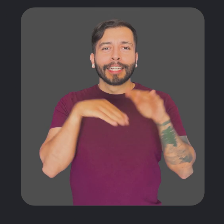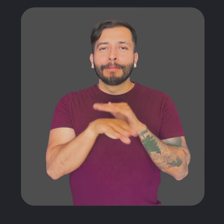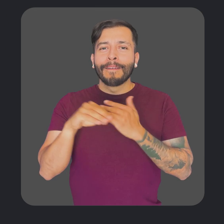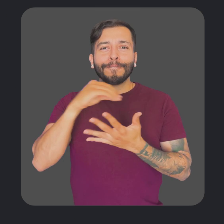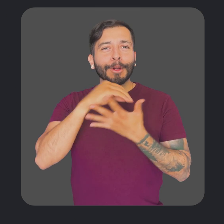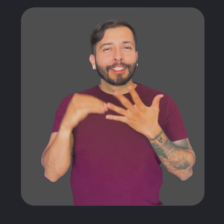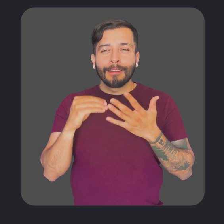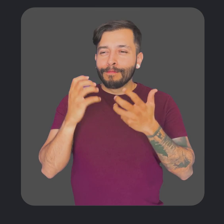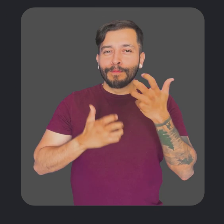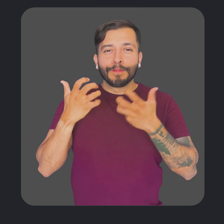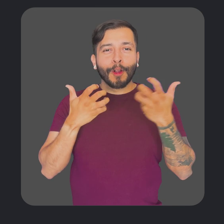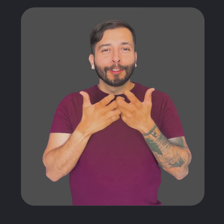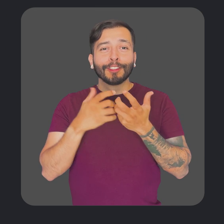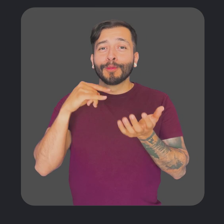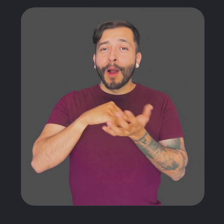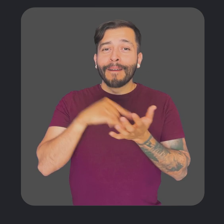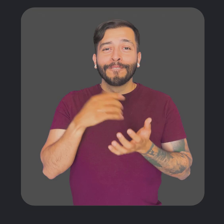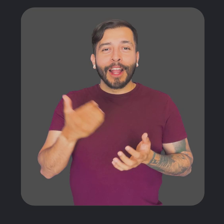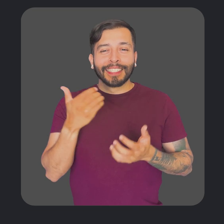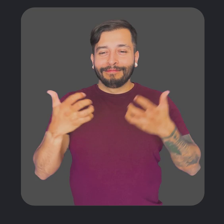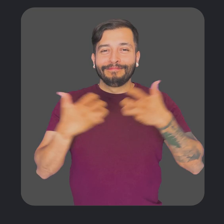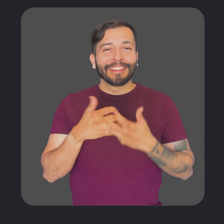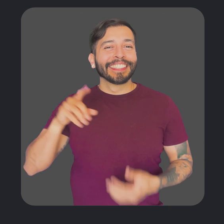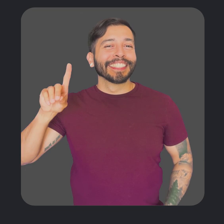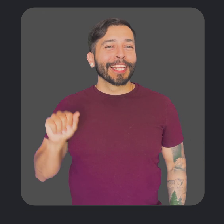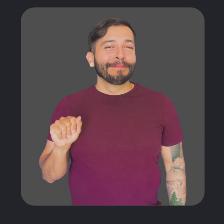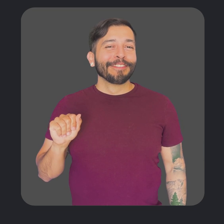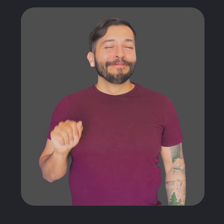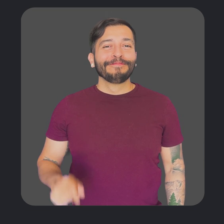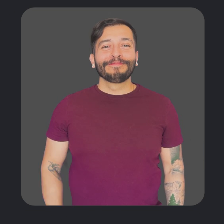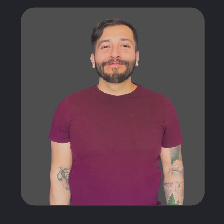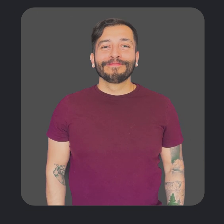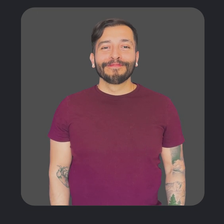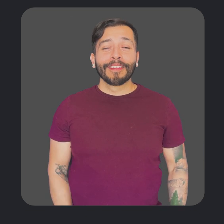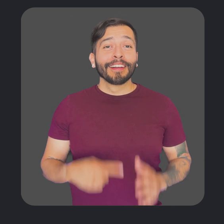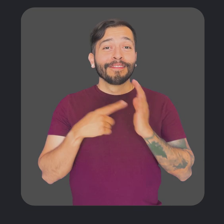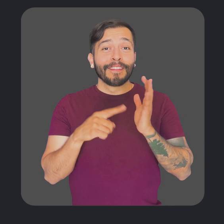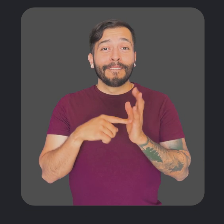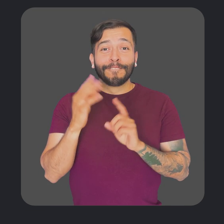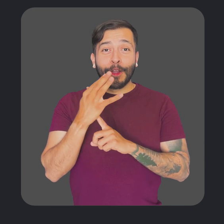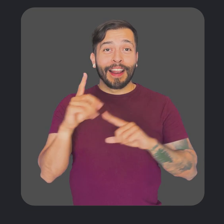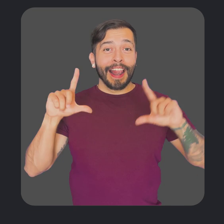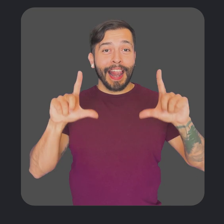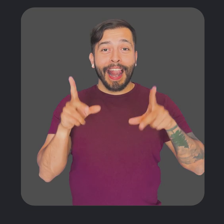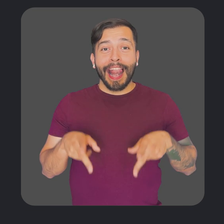leverage some of our accessibility features and personalize your Android device based on your disability. For example, here's a clip from our